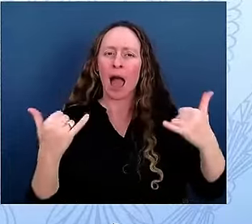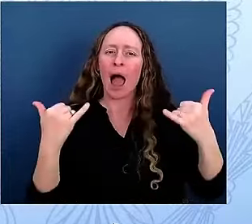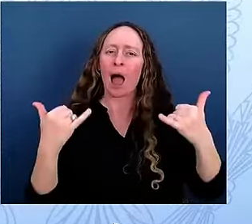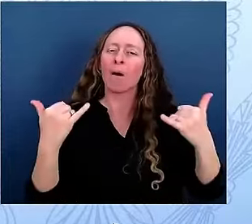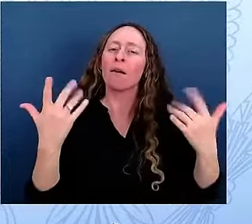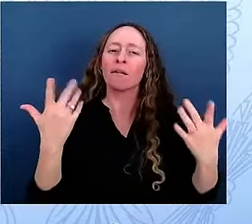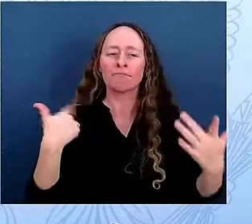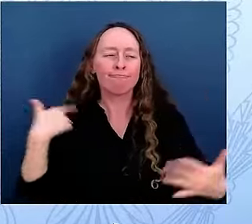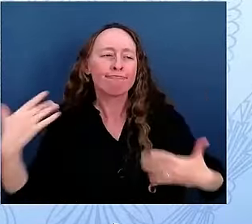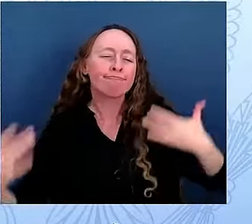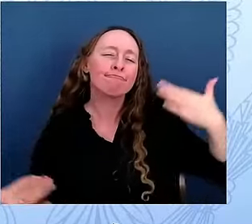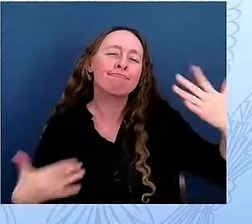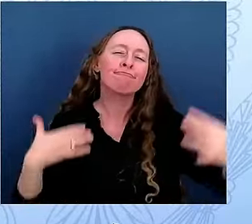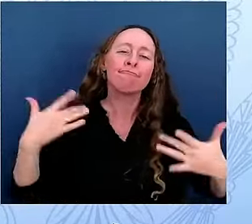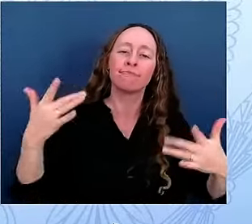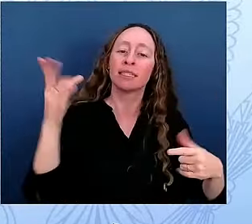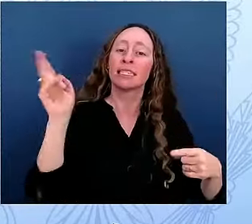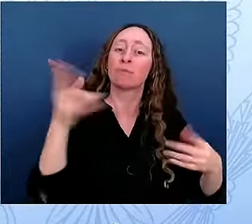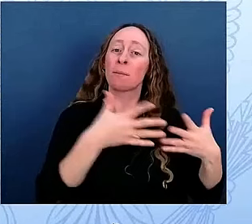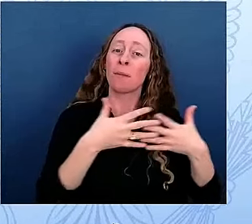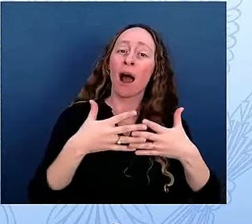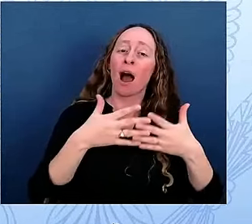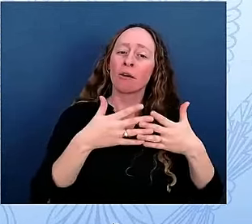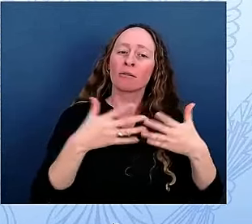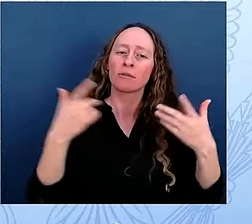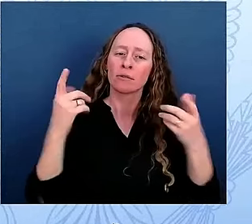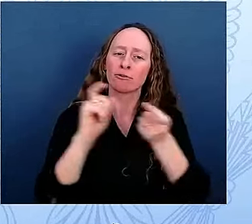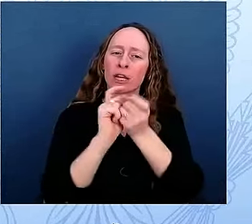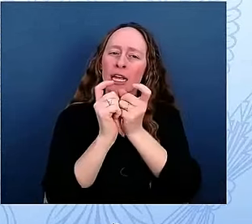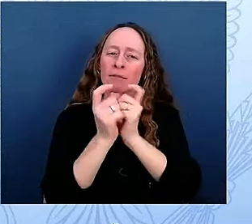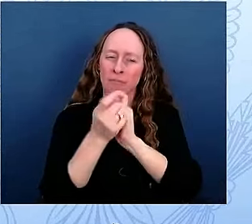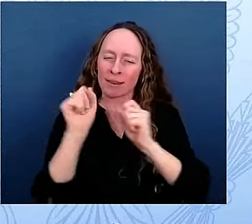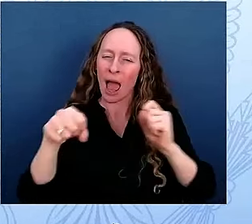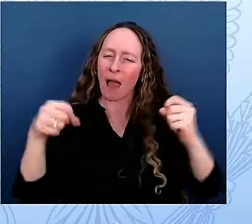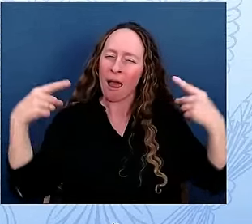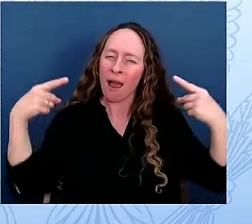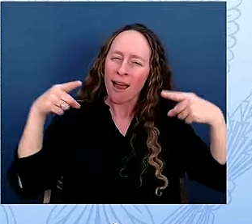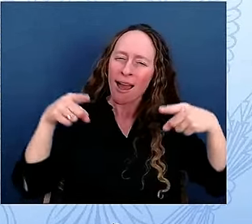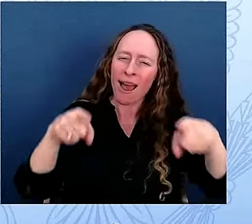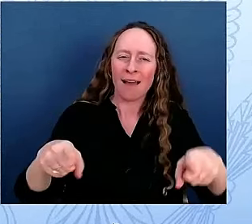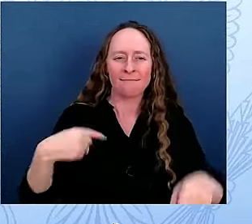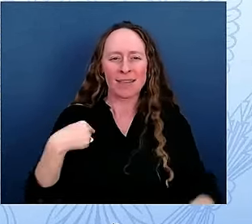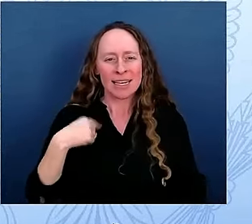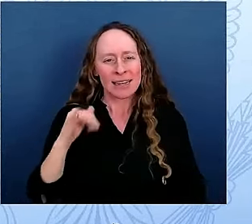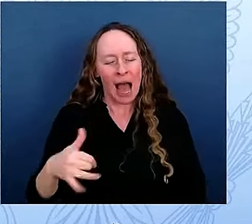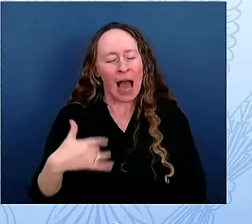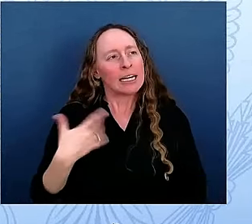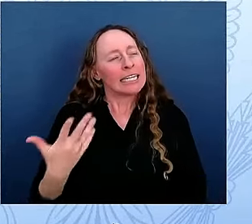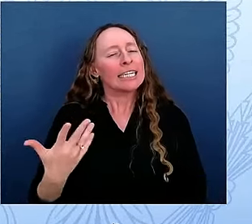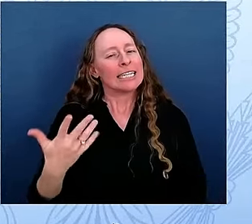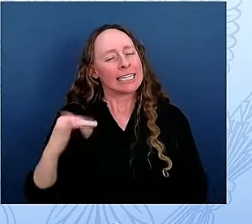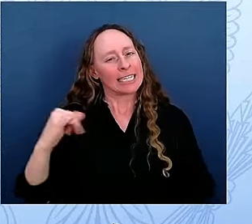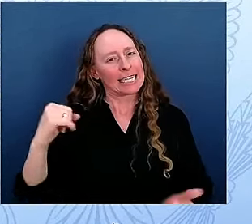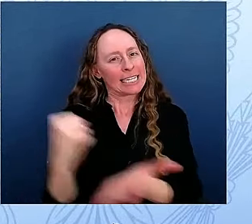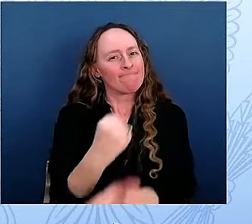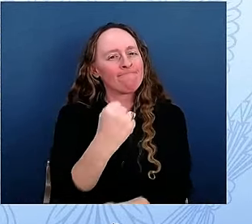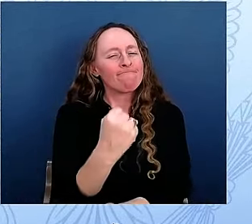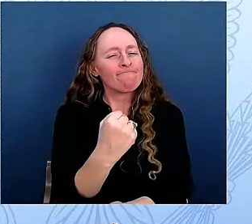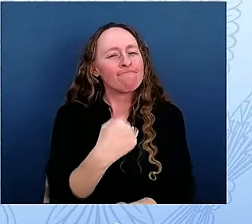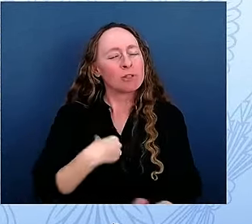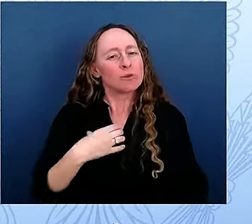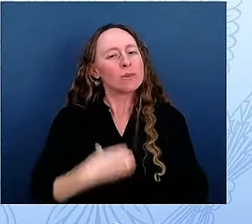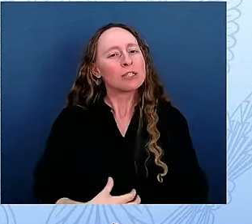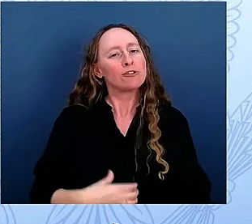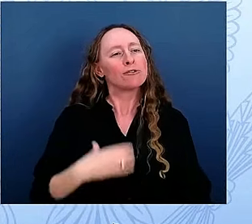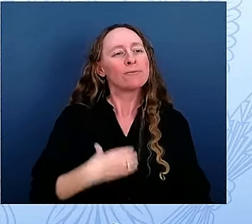Imagine the experience my students might have had if they could have been immersed in the stories and timelines that have taken place in a building we, along